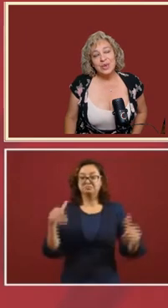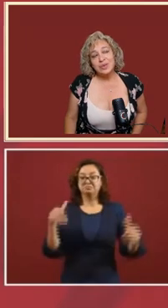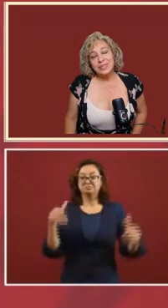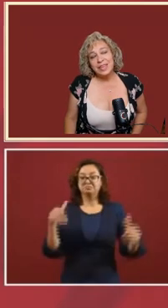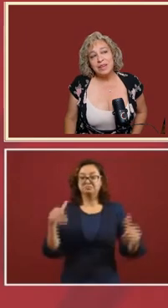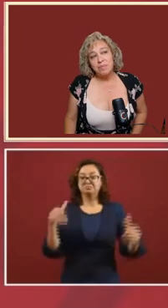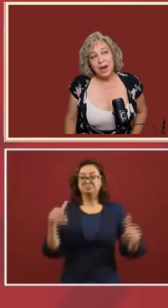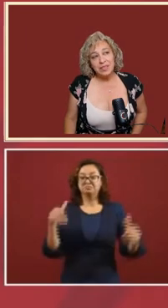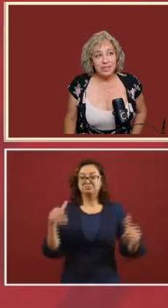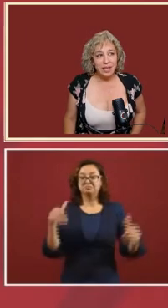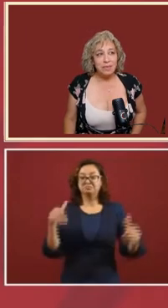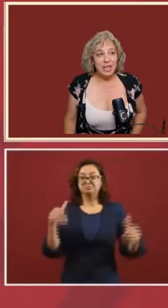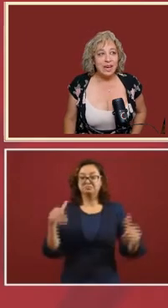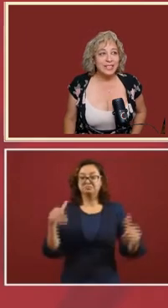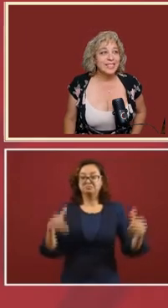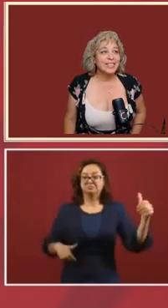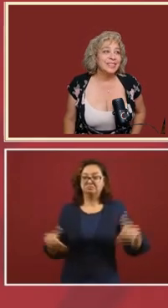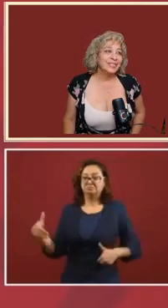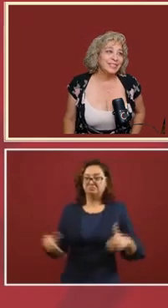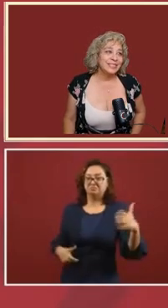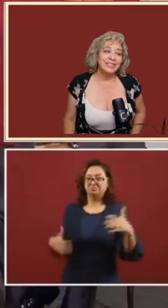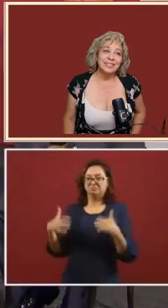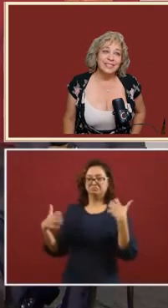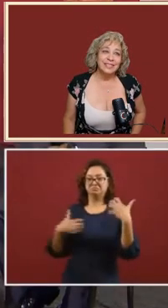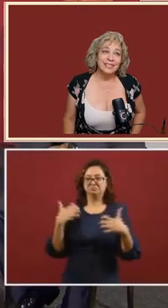So you see it bothers them a lot.